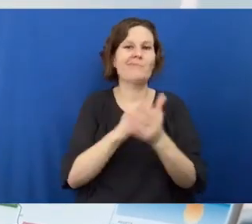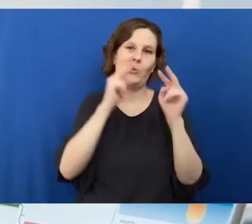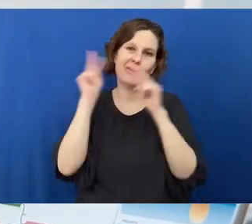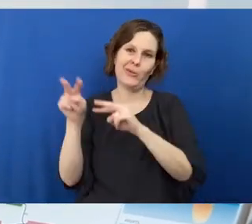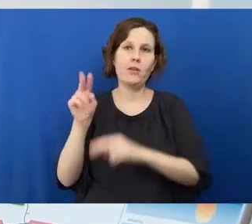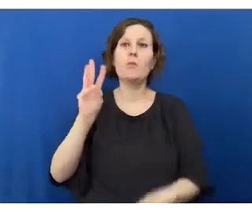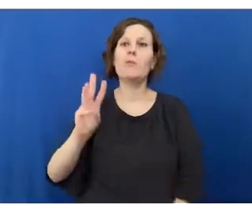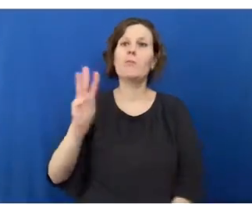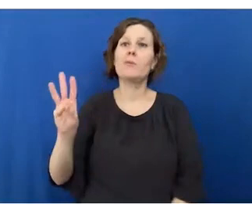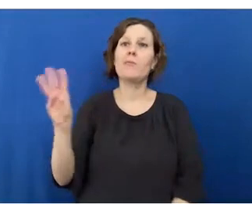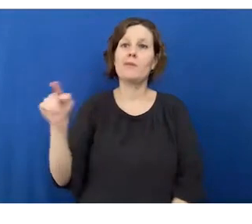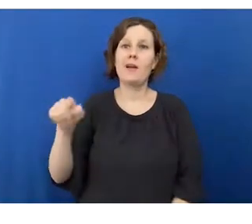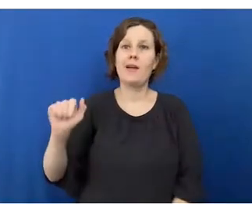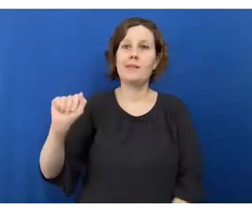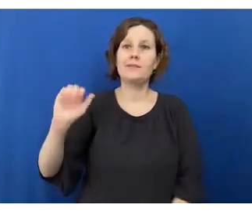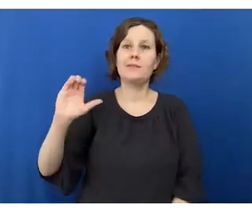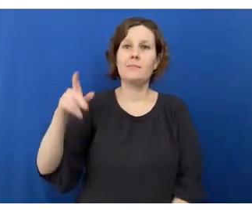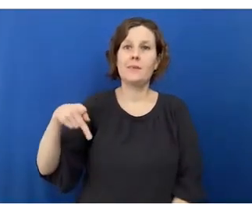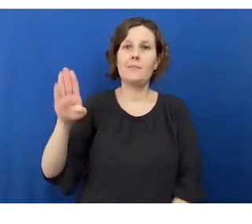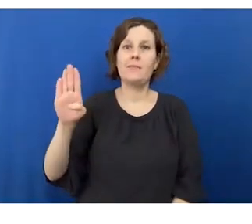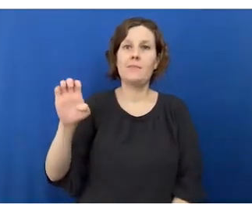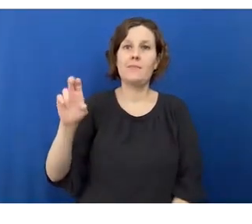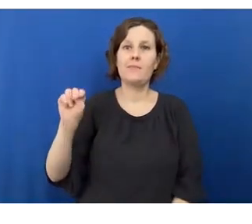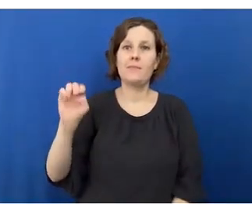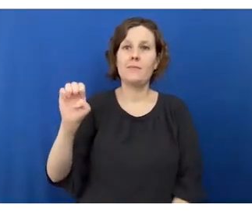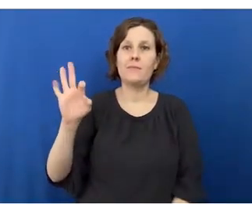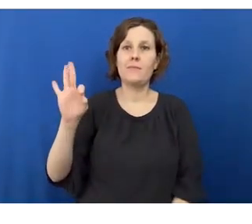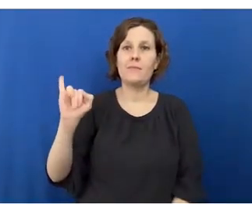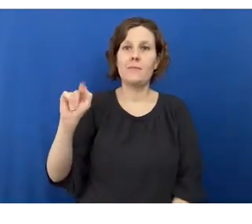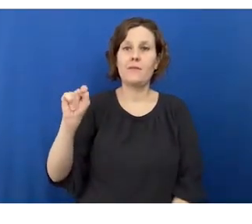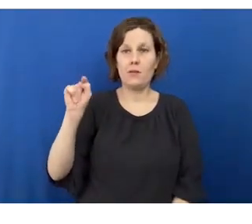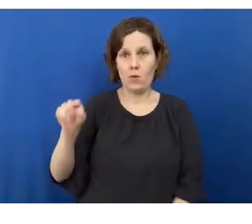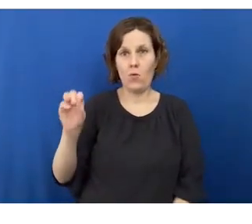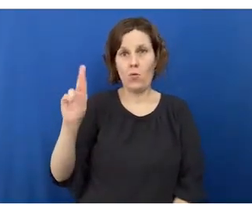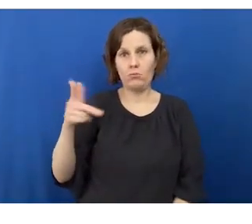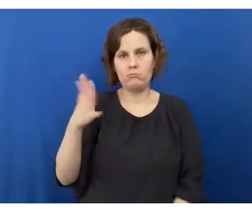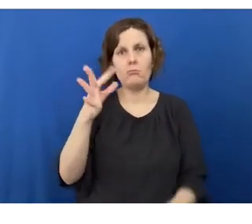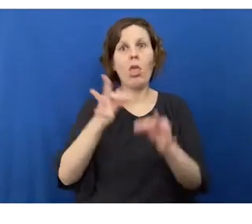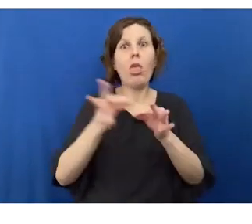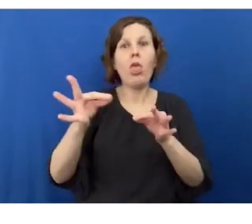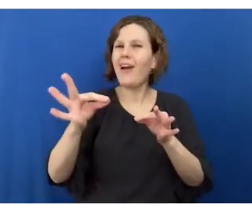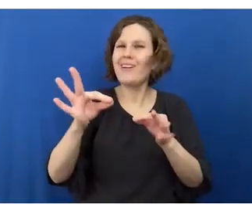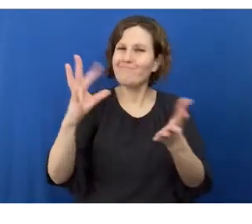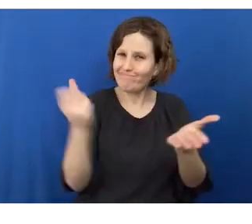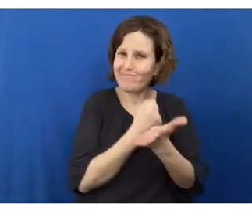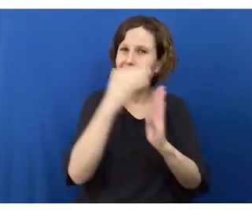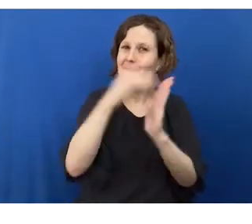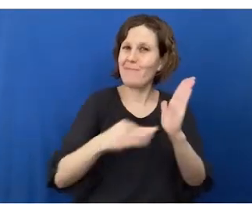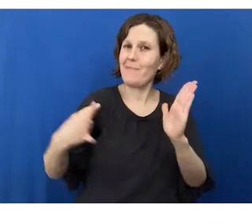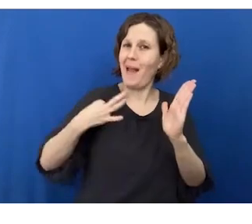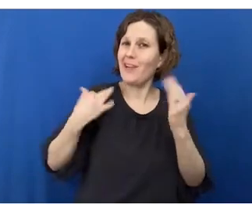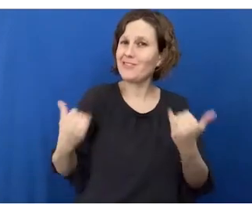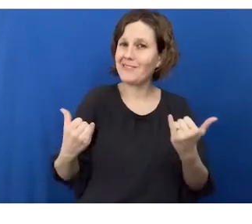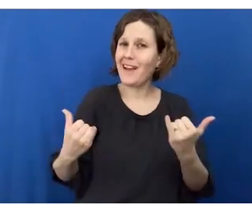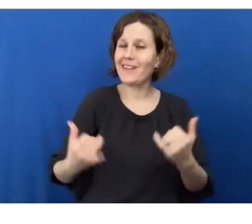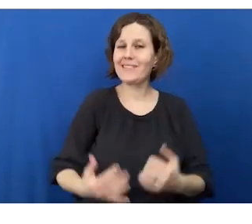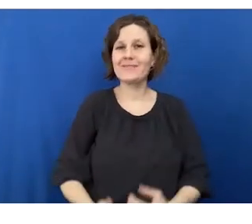computer or tablet. For more details, go to acpbenefit.org. Don't wait and apply today.